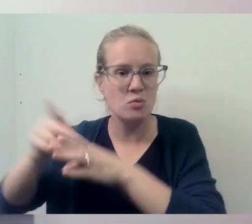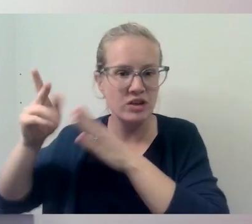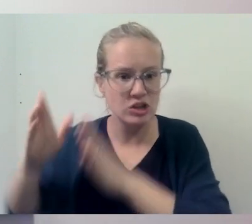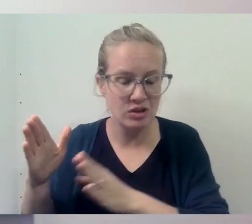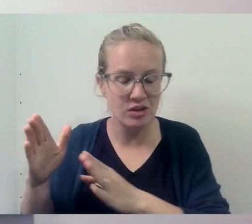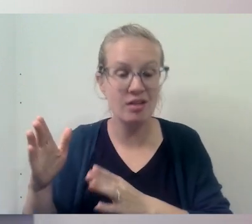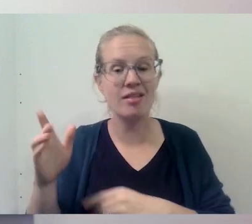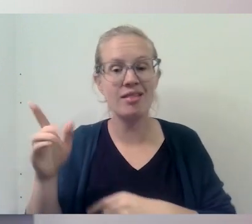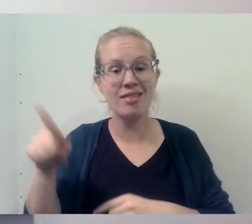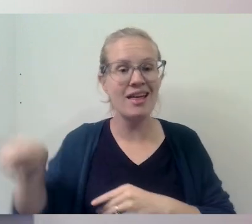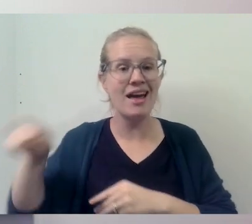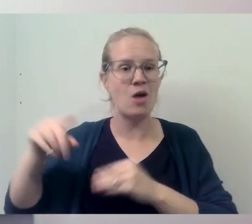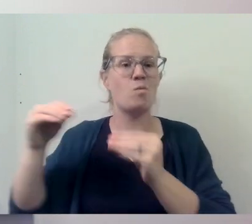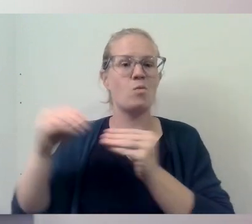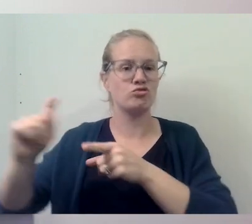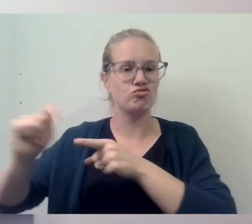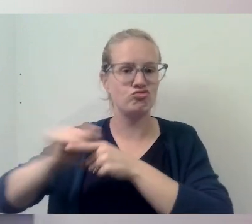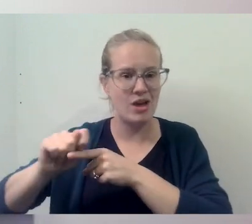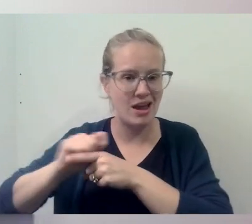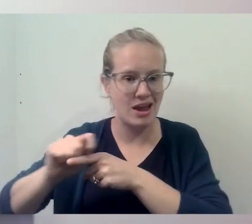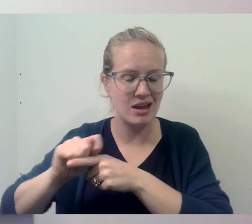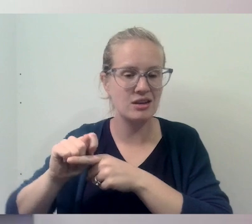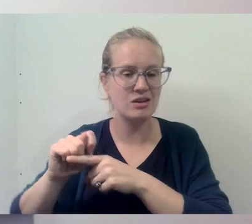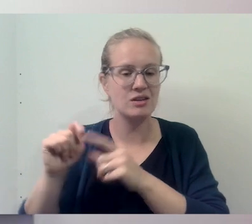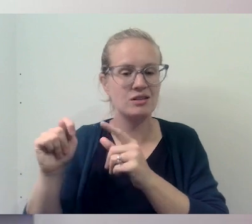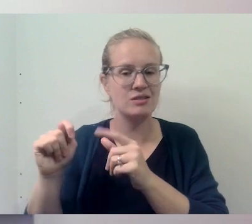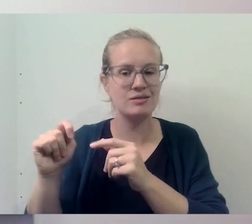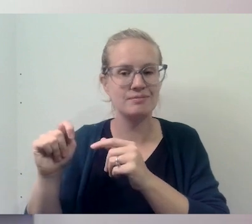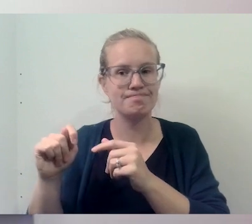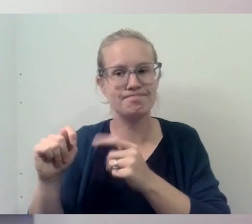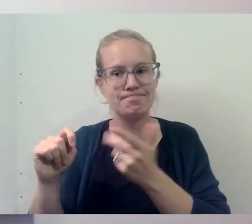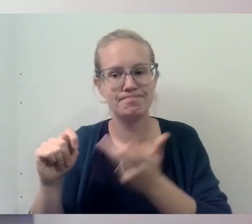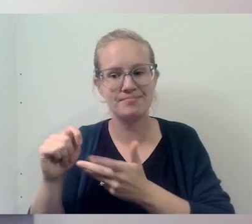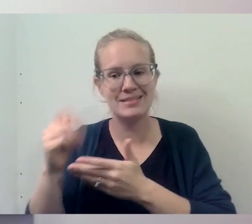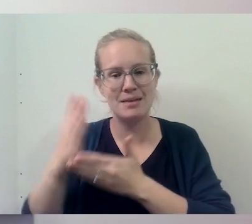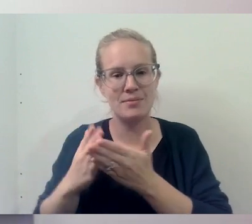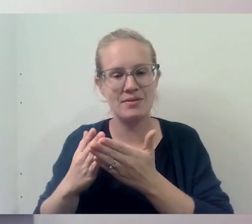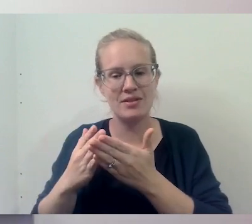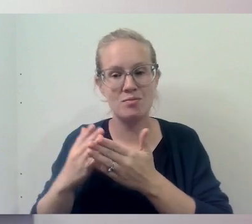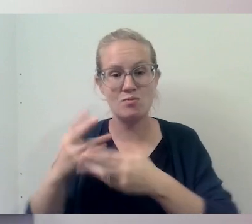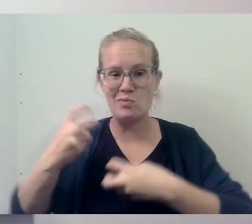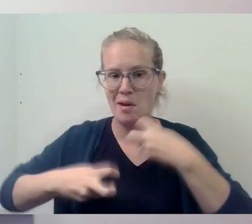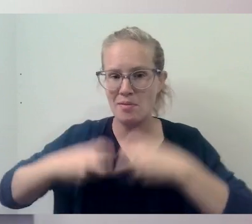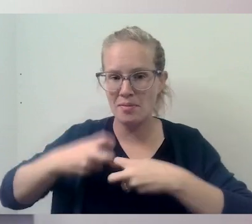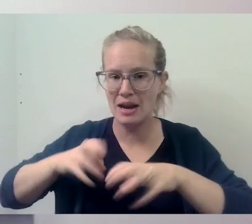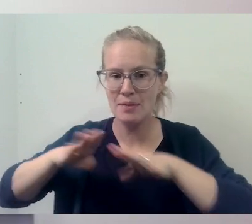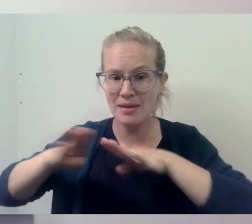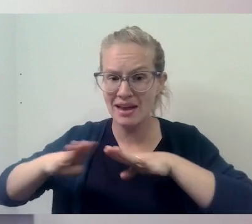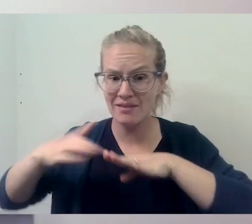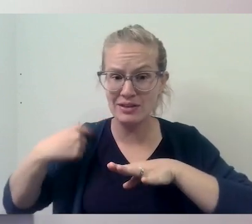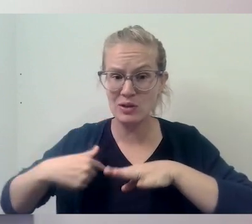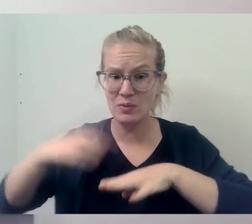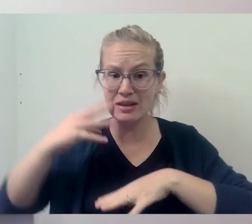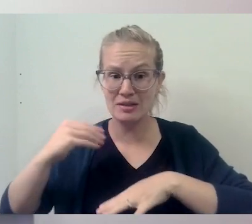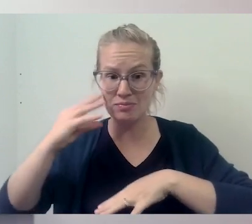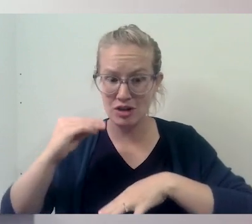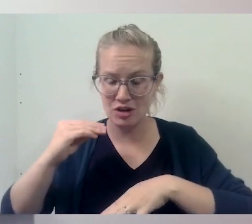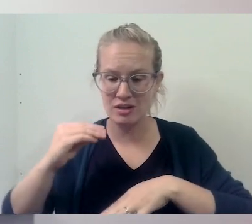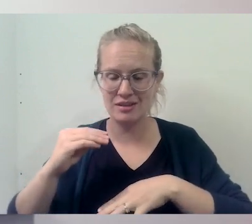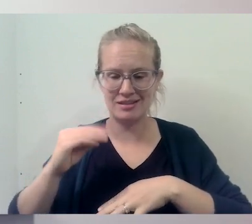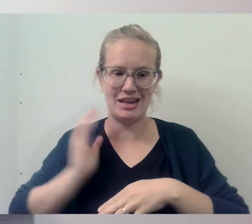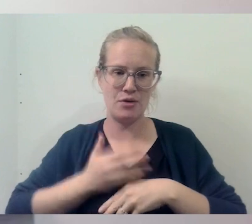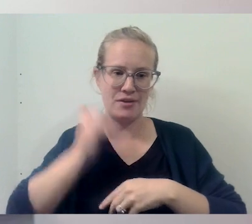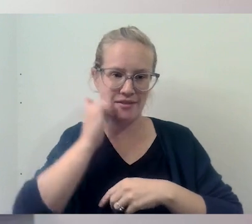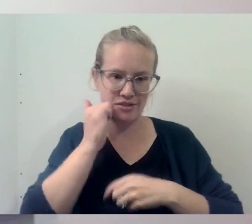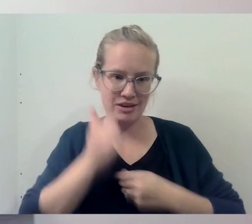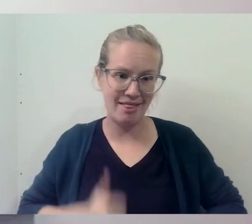they are more trained in some of the problematic behaviors that we experience in our day-to